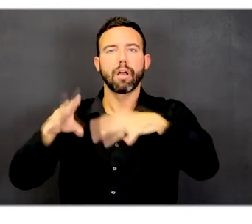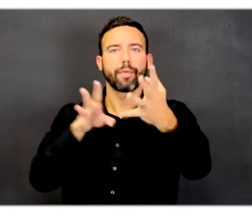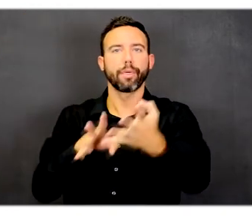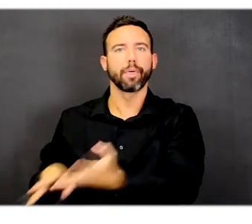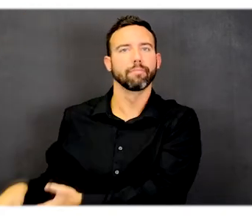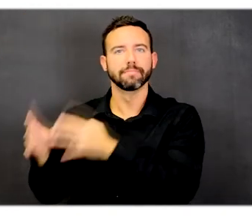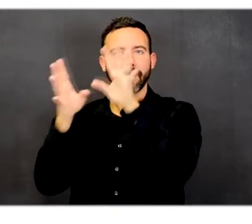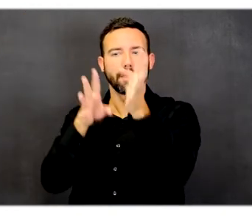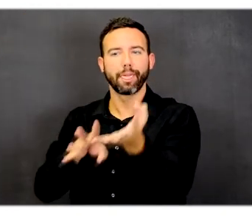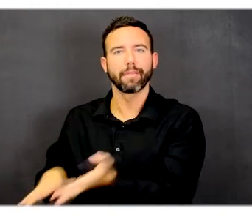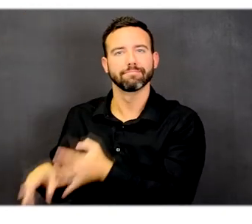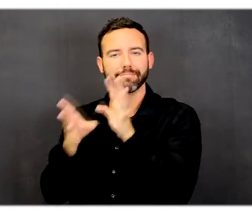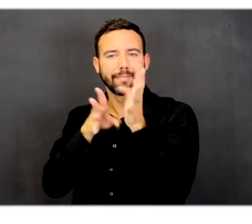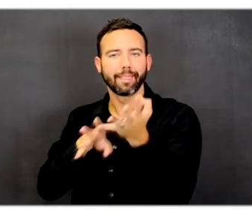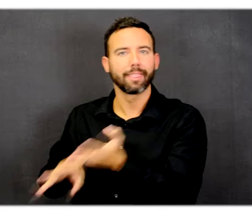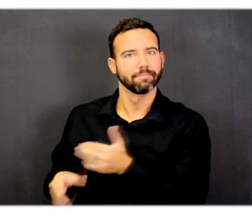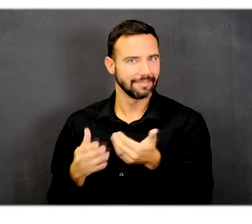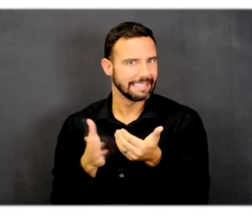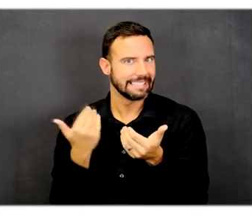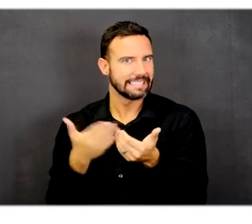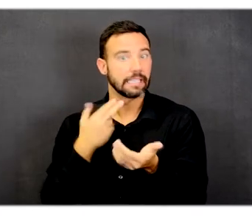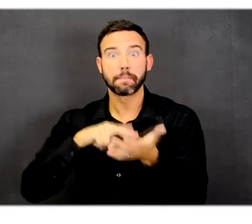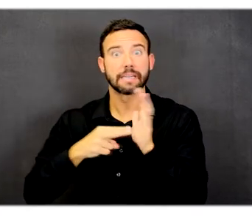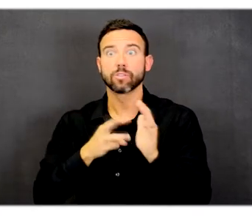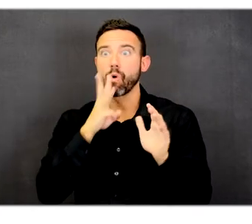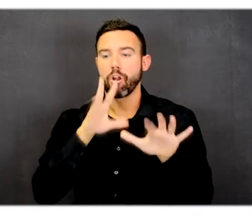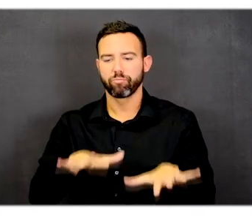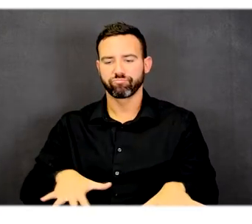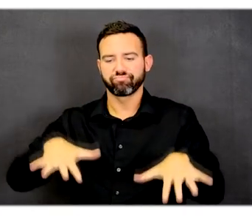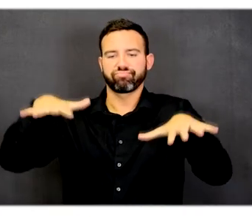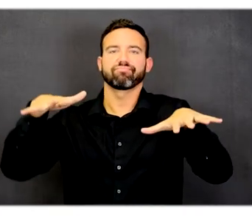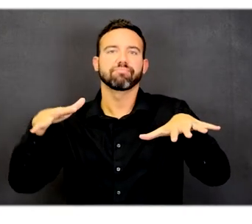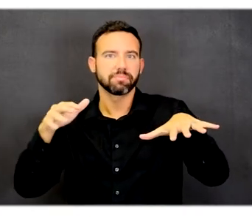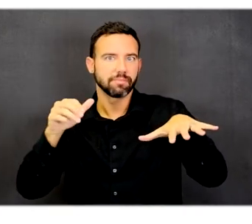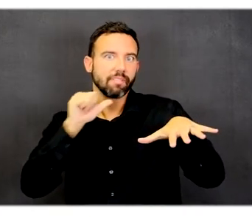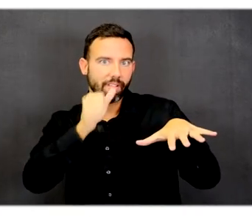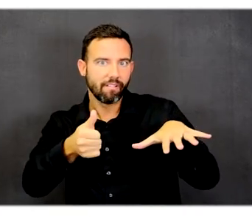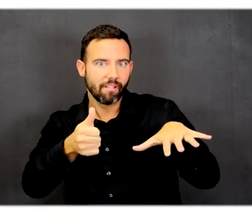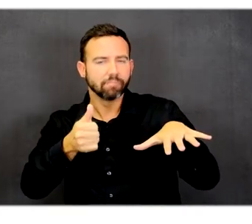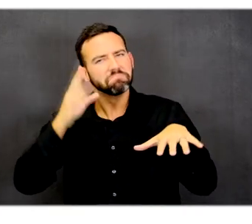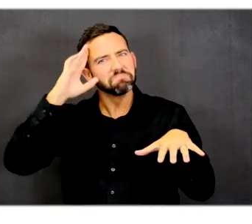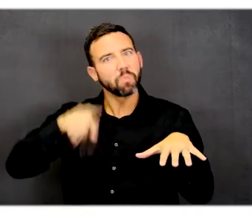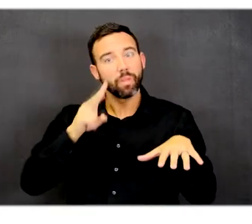Although the rain garden is an amenity, it serves a very strong environmental purpose.